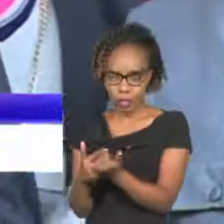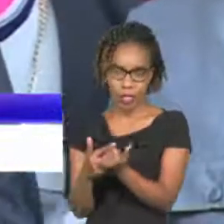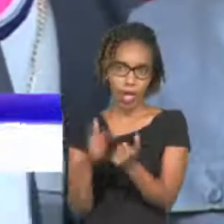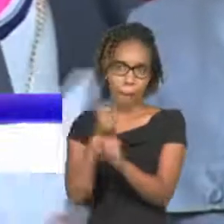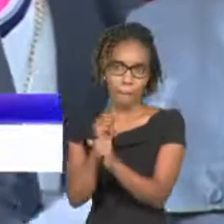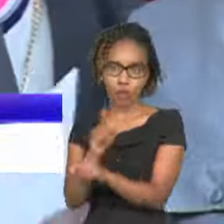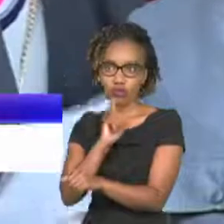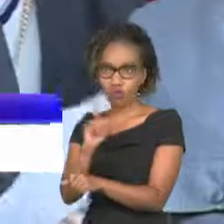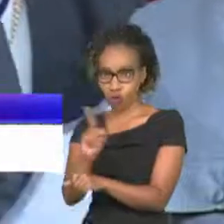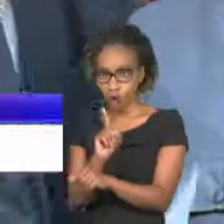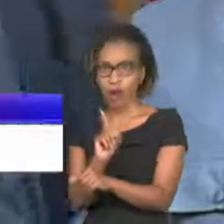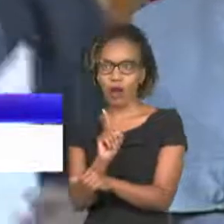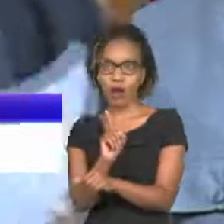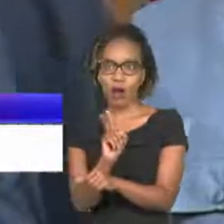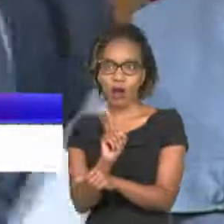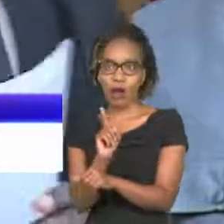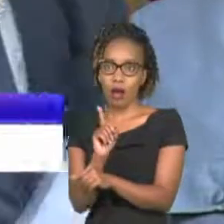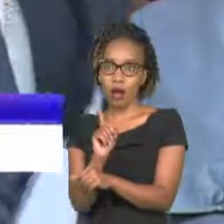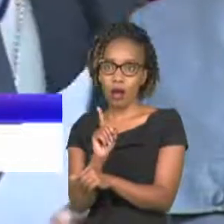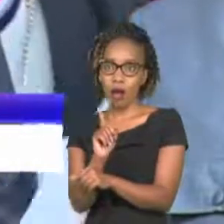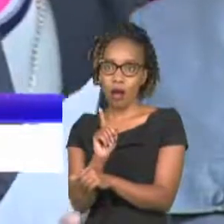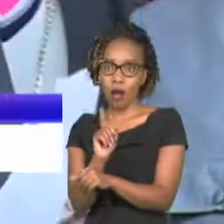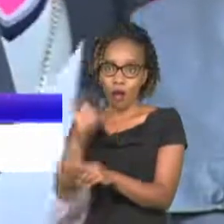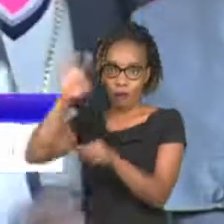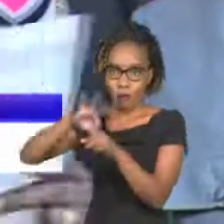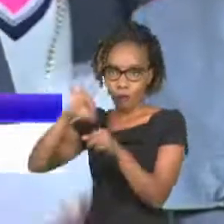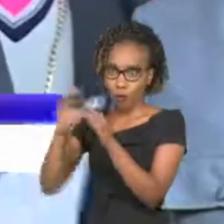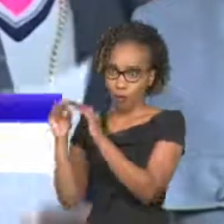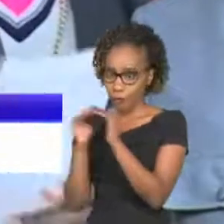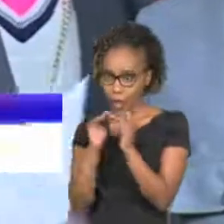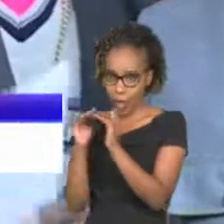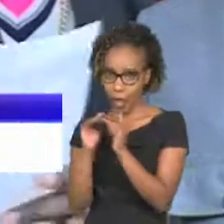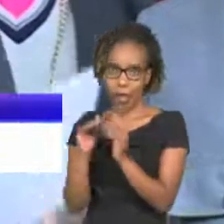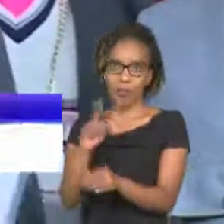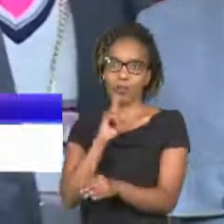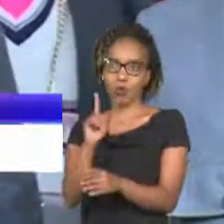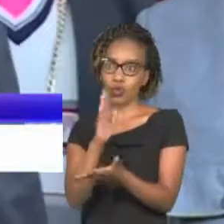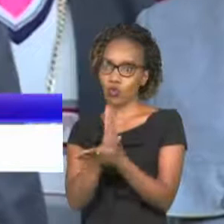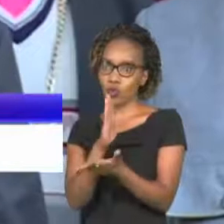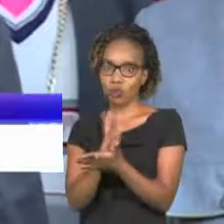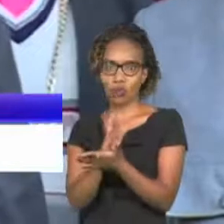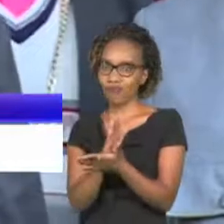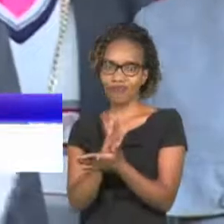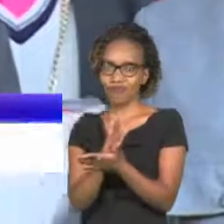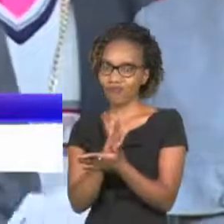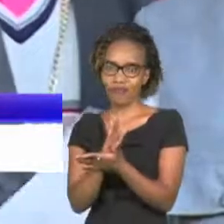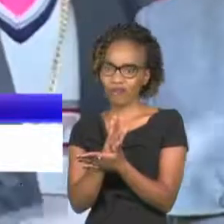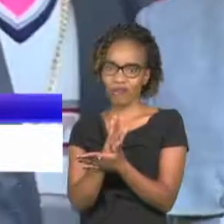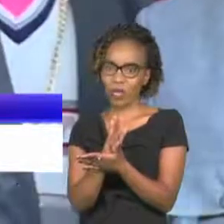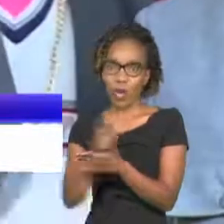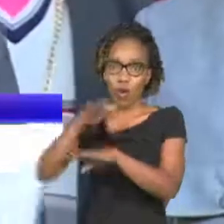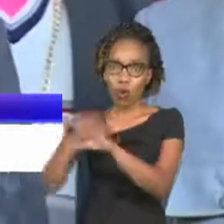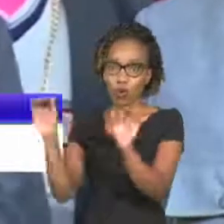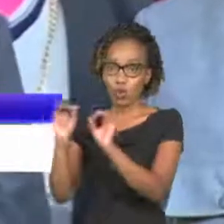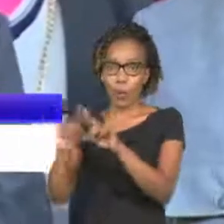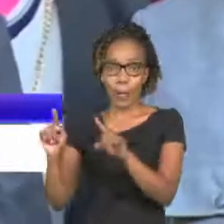make sure that we correlate who voted for which clothes and which is the other so it can also have a bit of absurdity but we call upon